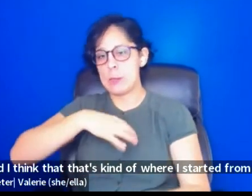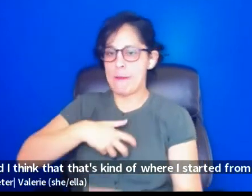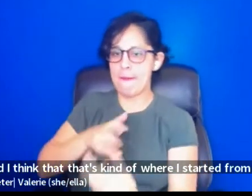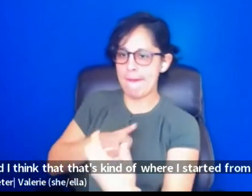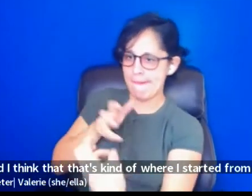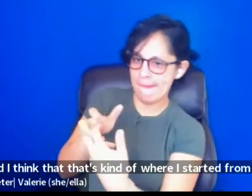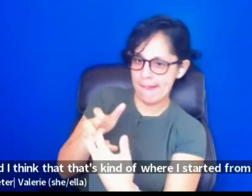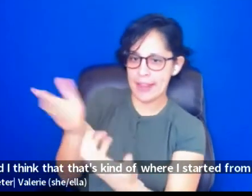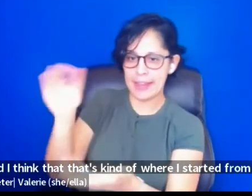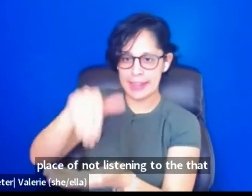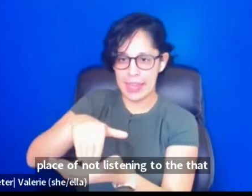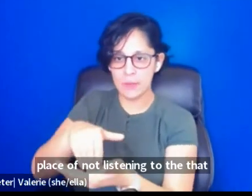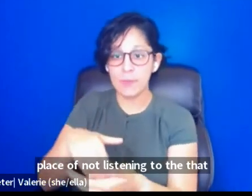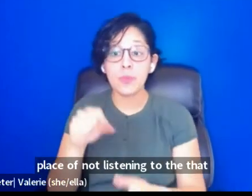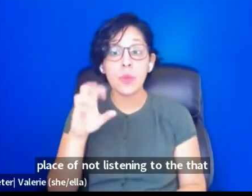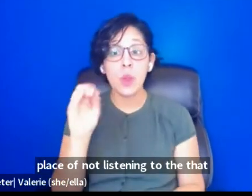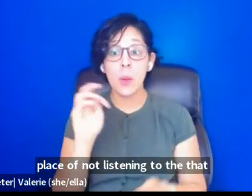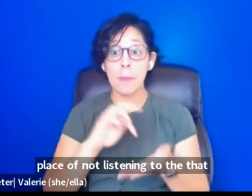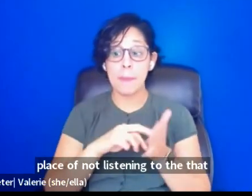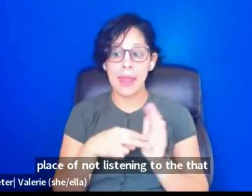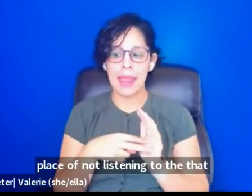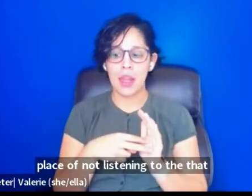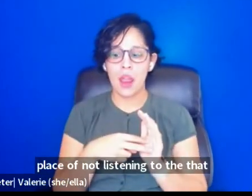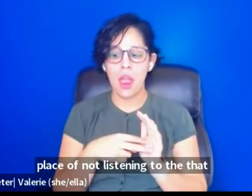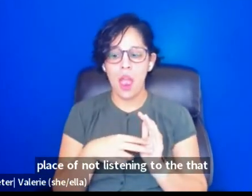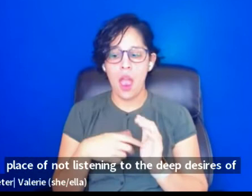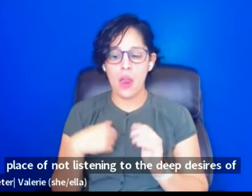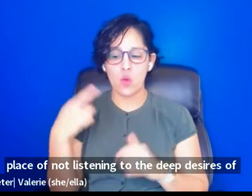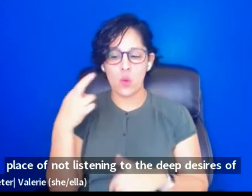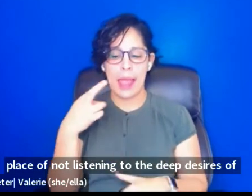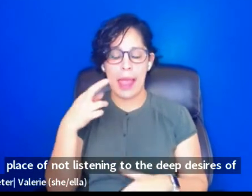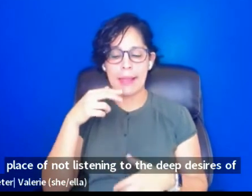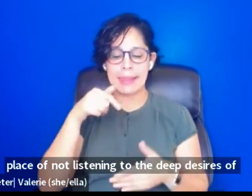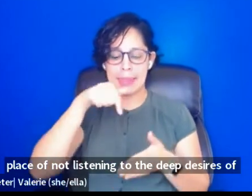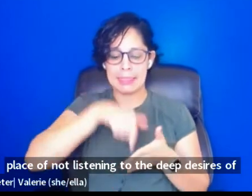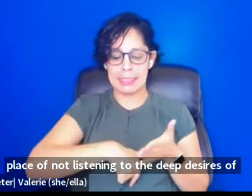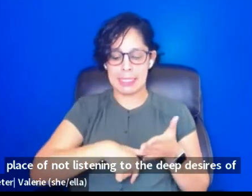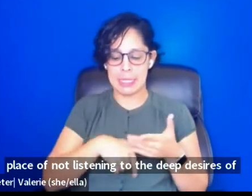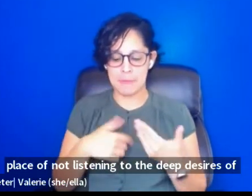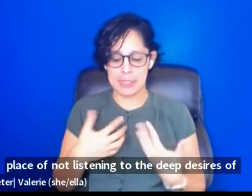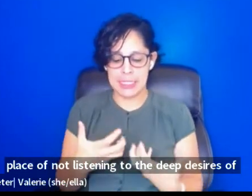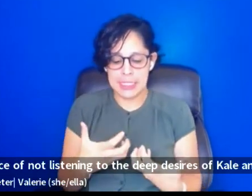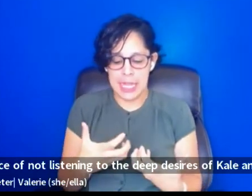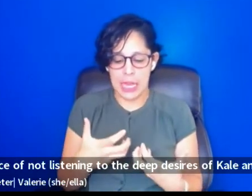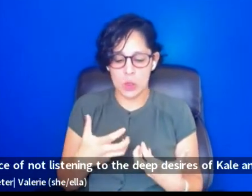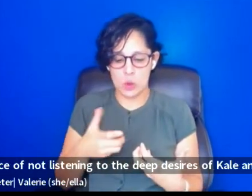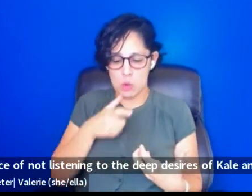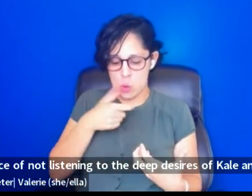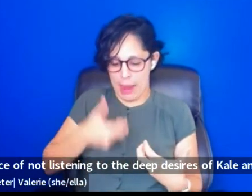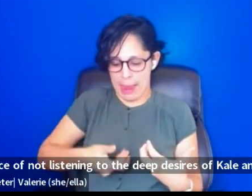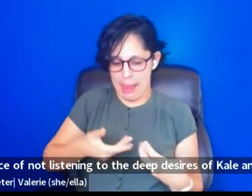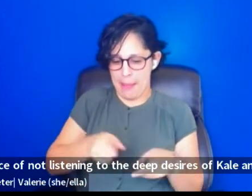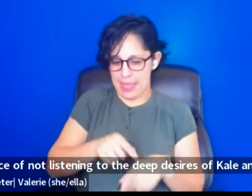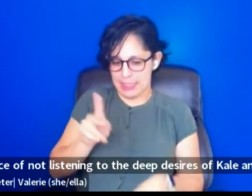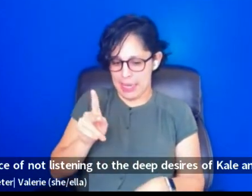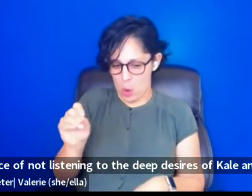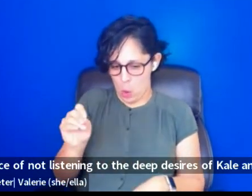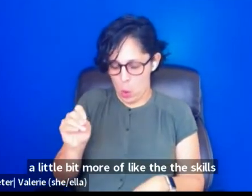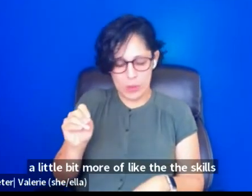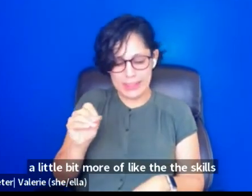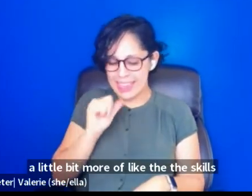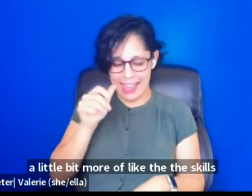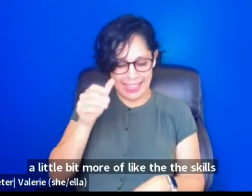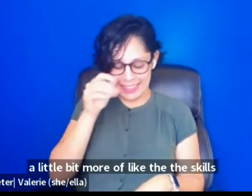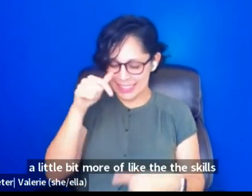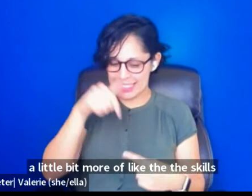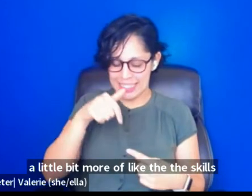the, the deep desires of KO and a little bit more of like the, the skill set that